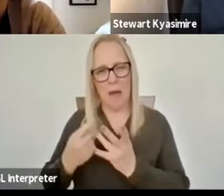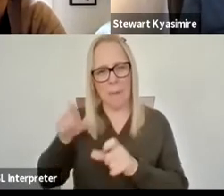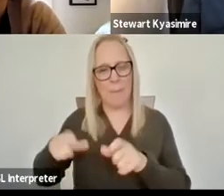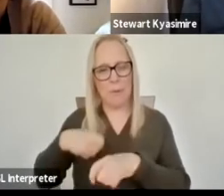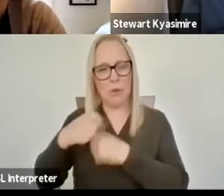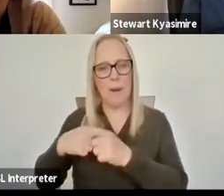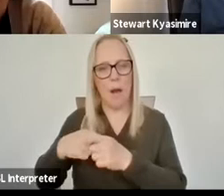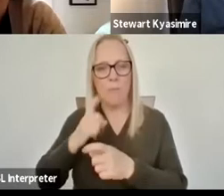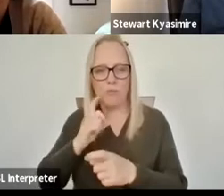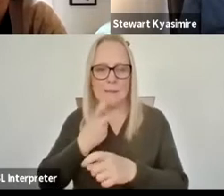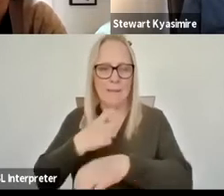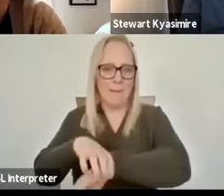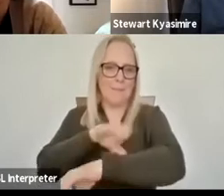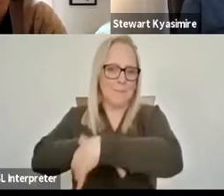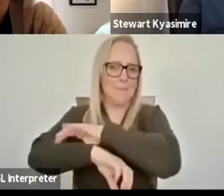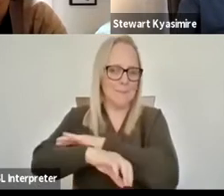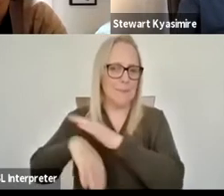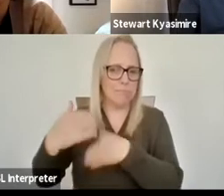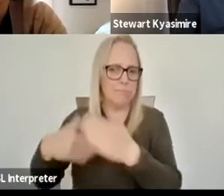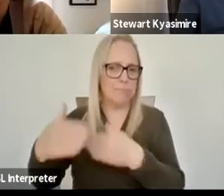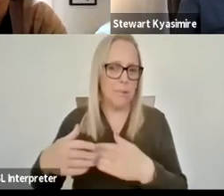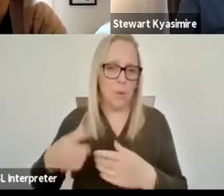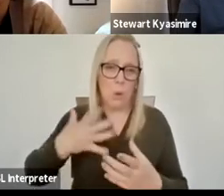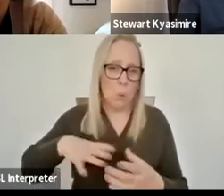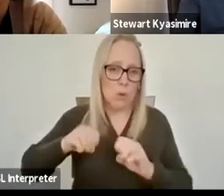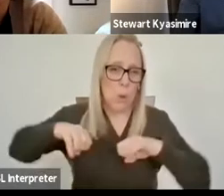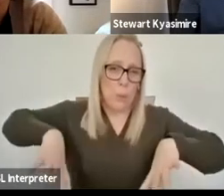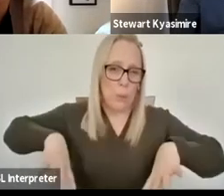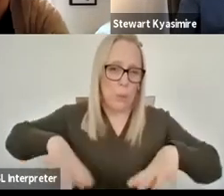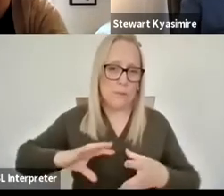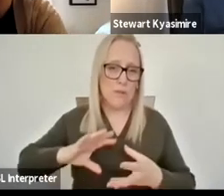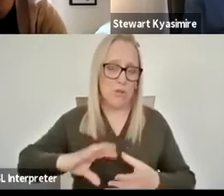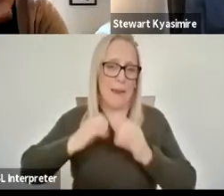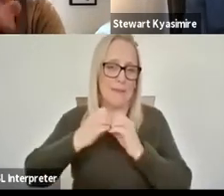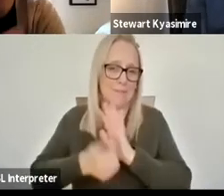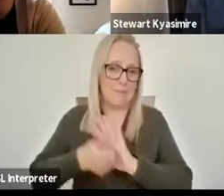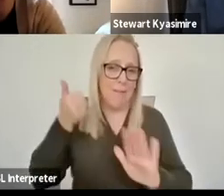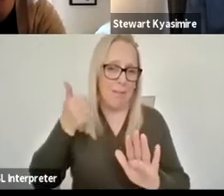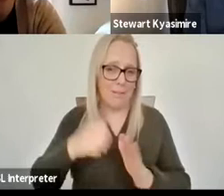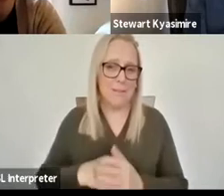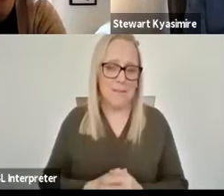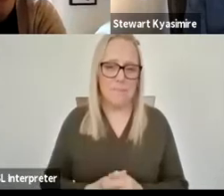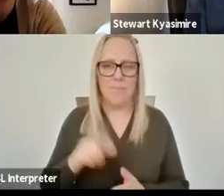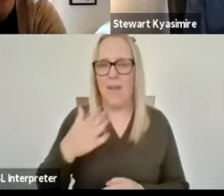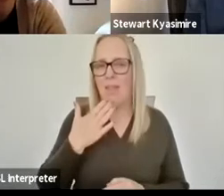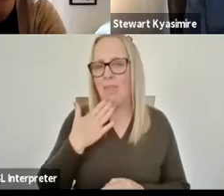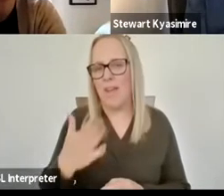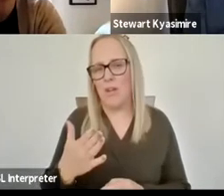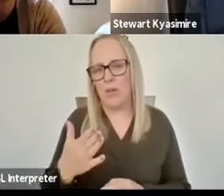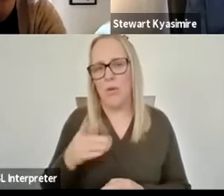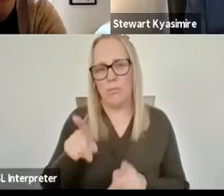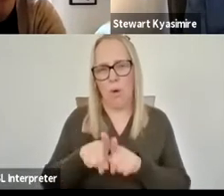lose these creative talents out there thank you stuart and thank you for being so open with us that's very much